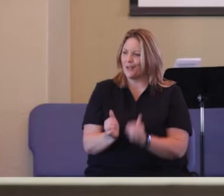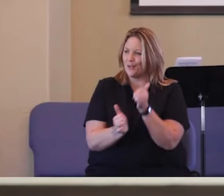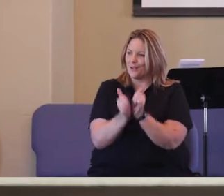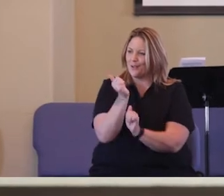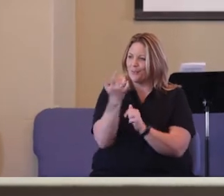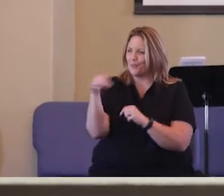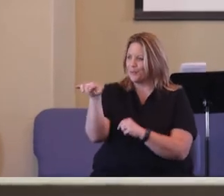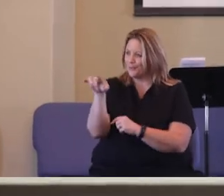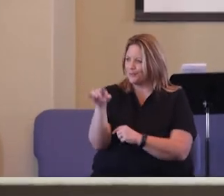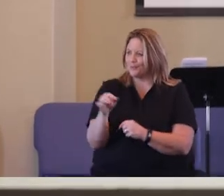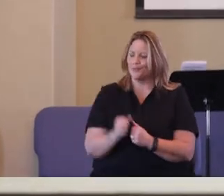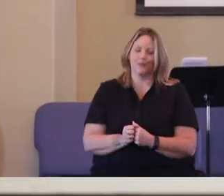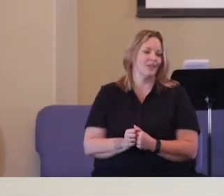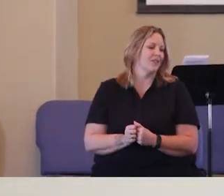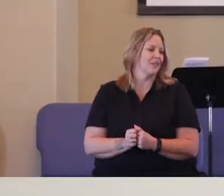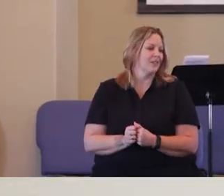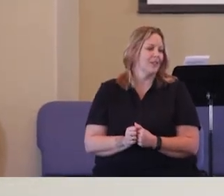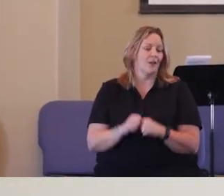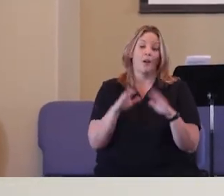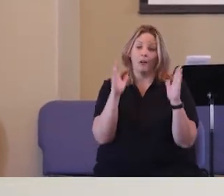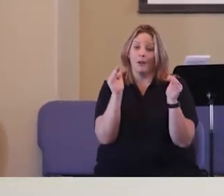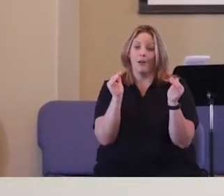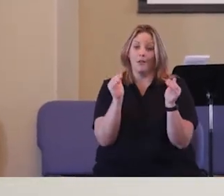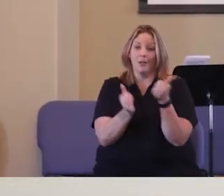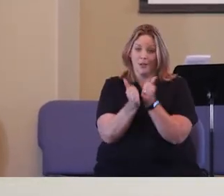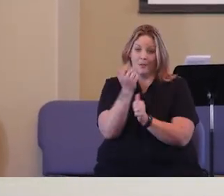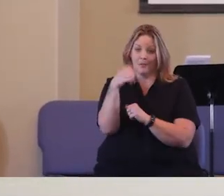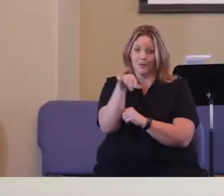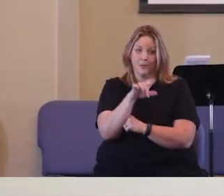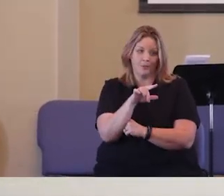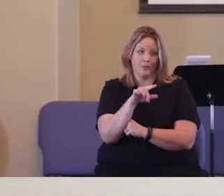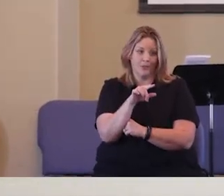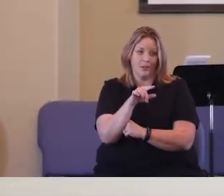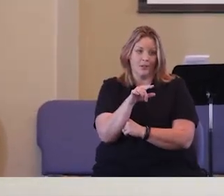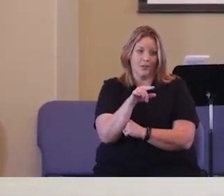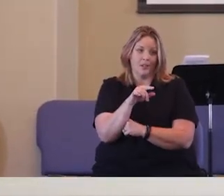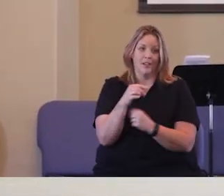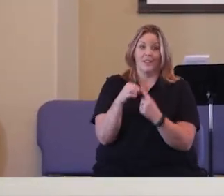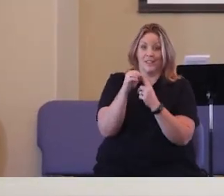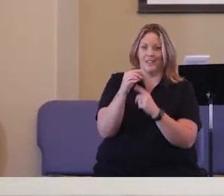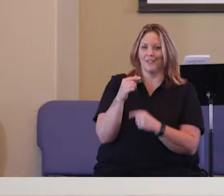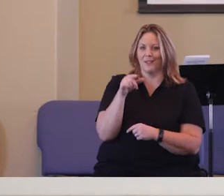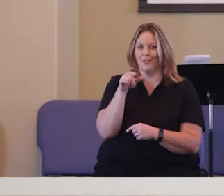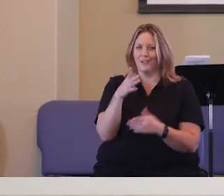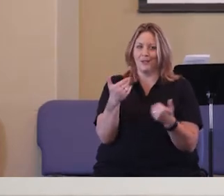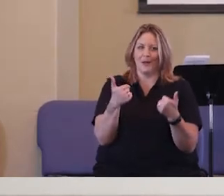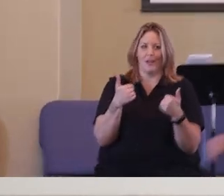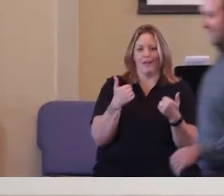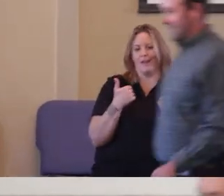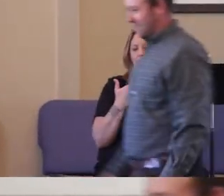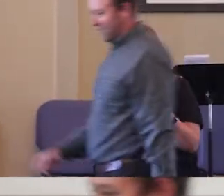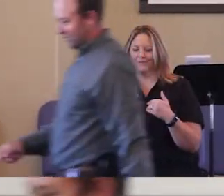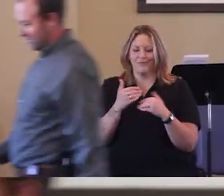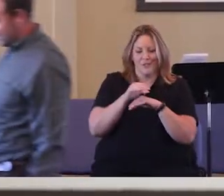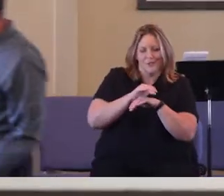Most of you guys, hopefully most of you, unless you had a sheltered childhood,